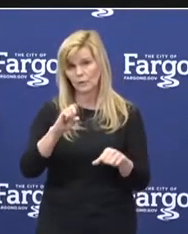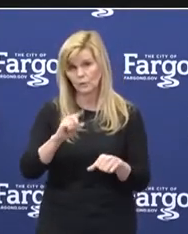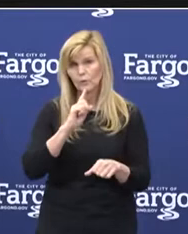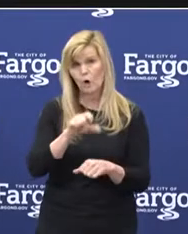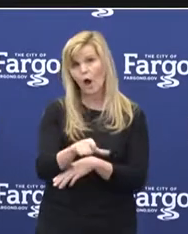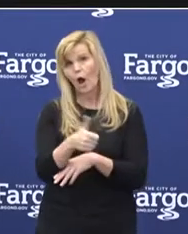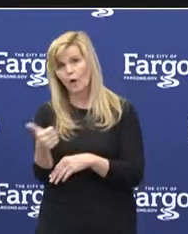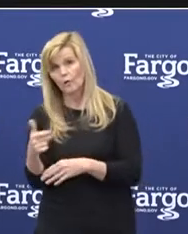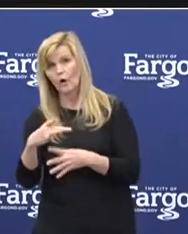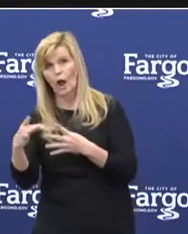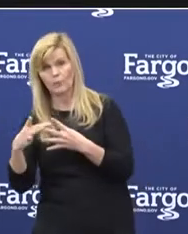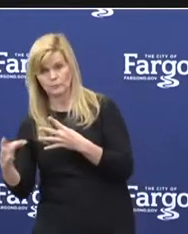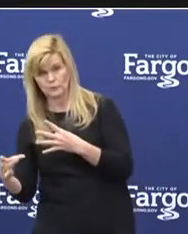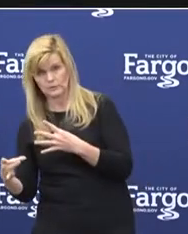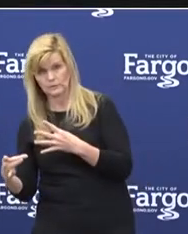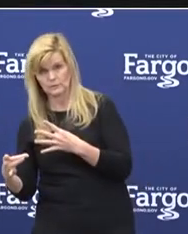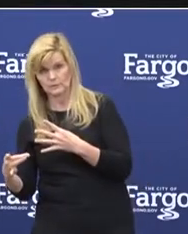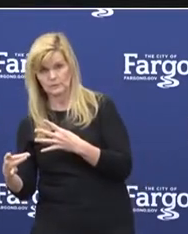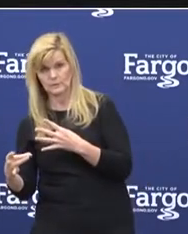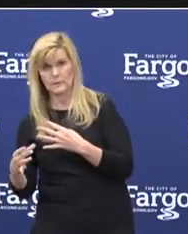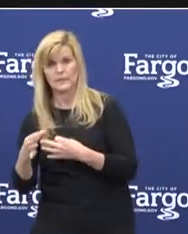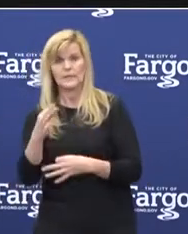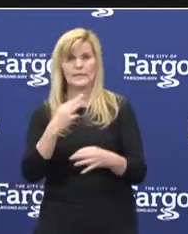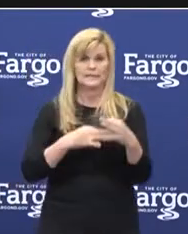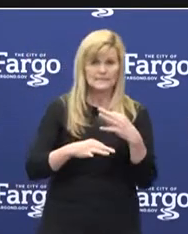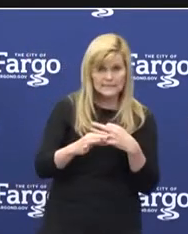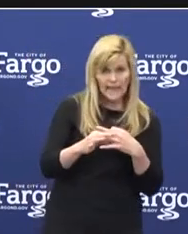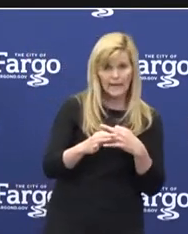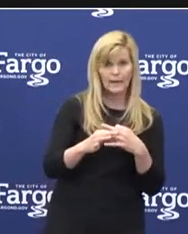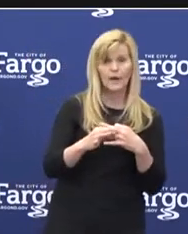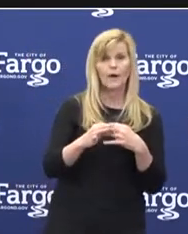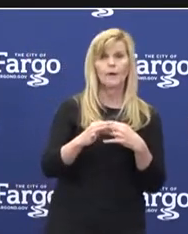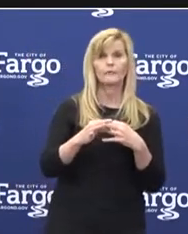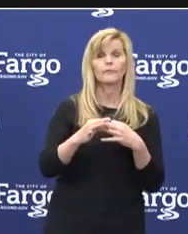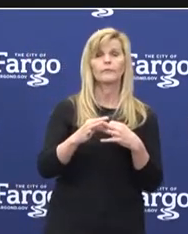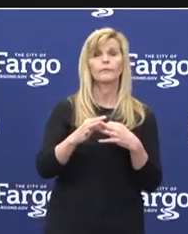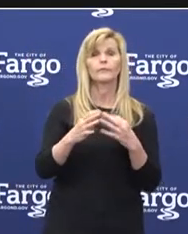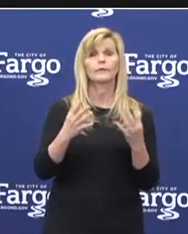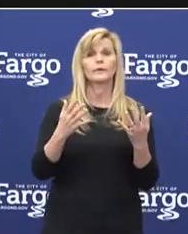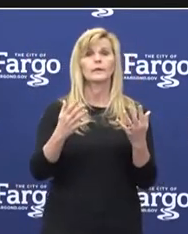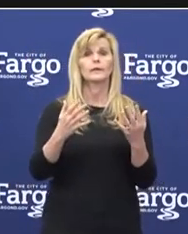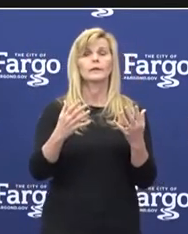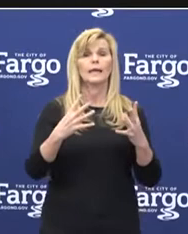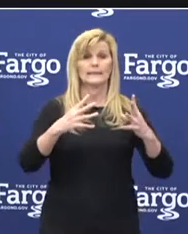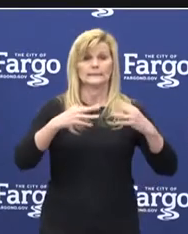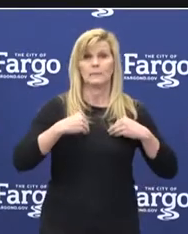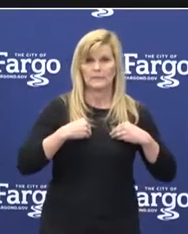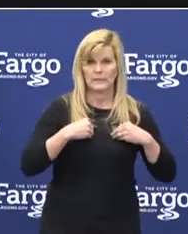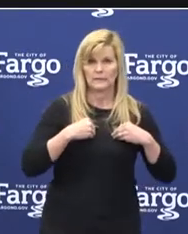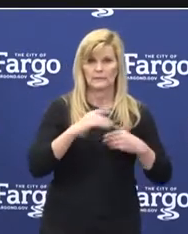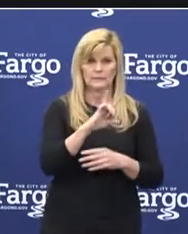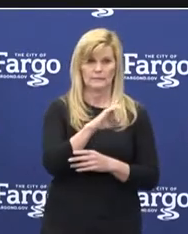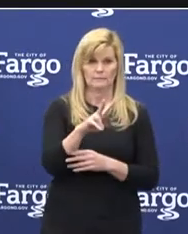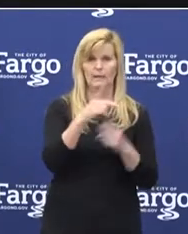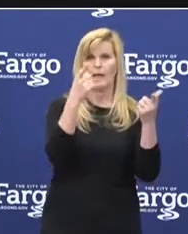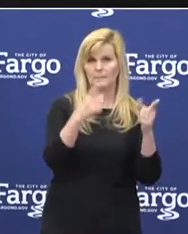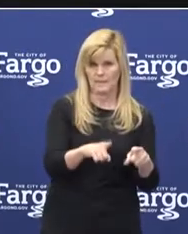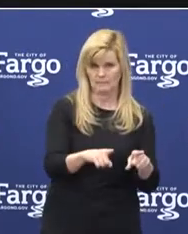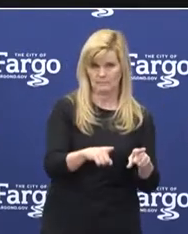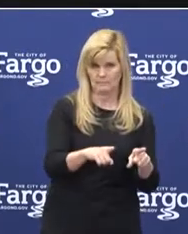rather than resulting in a domestic violence-related incident.